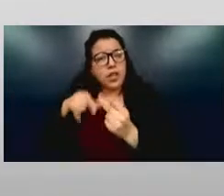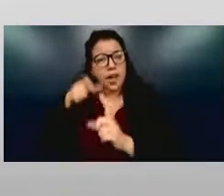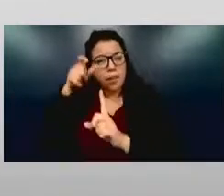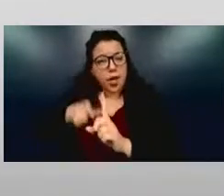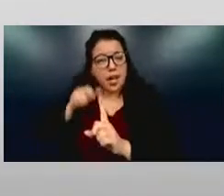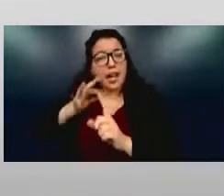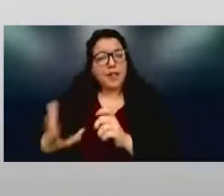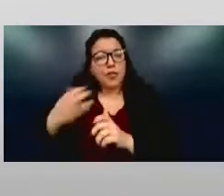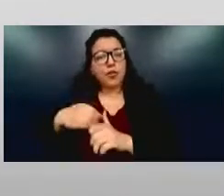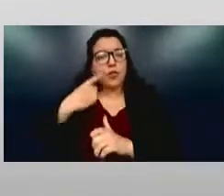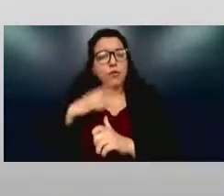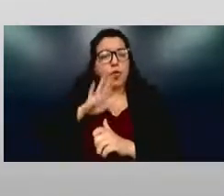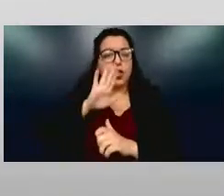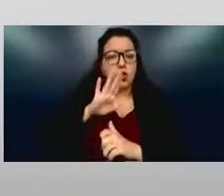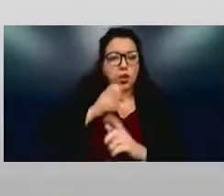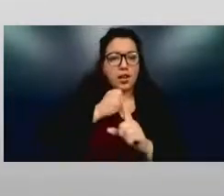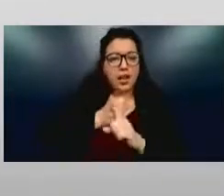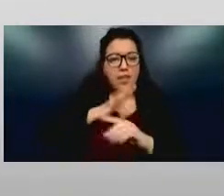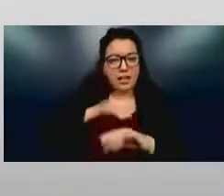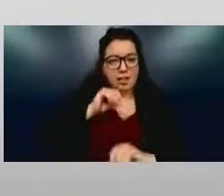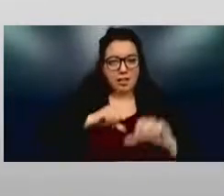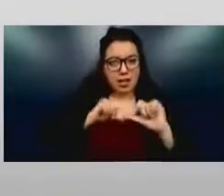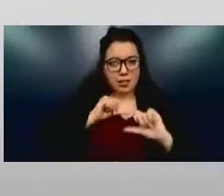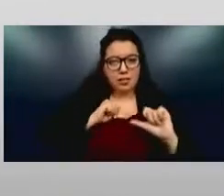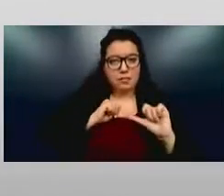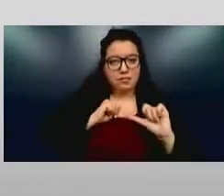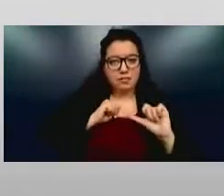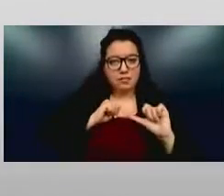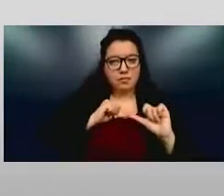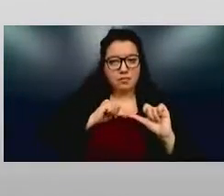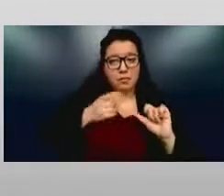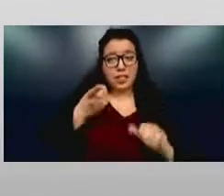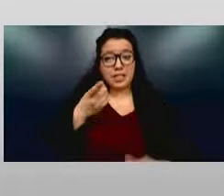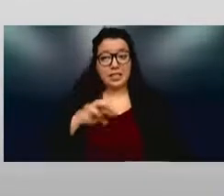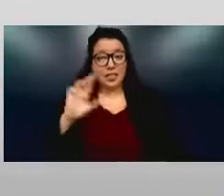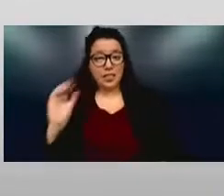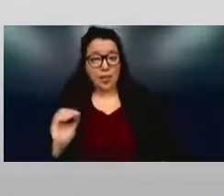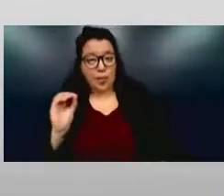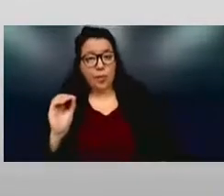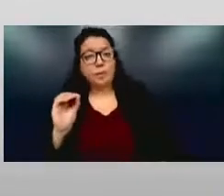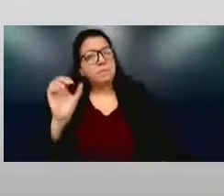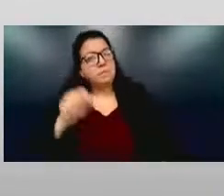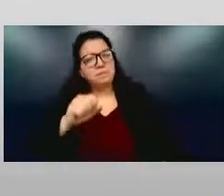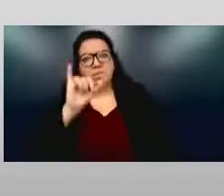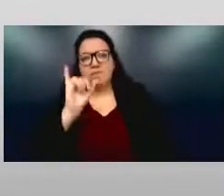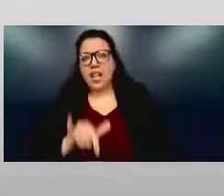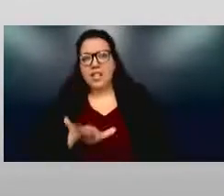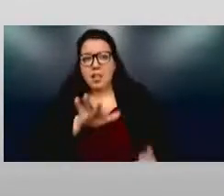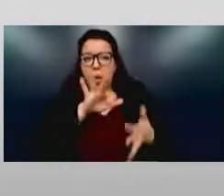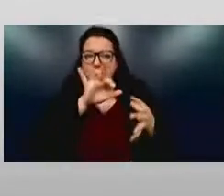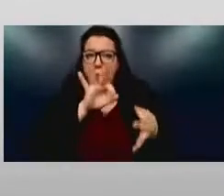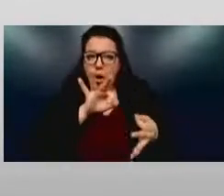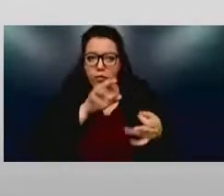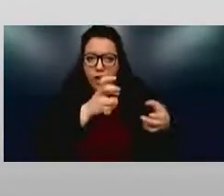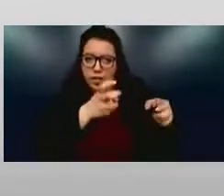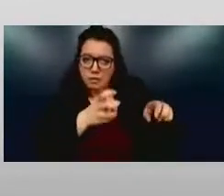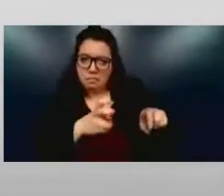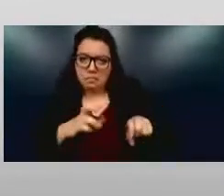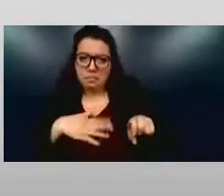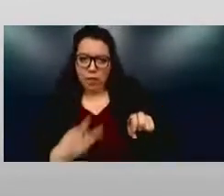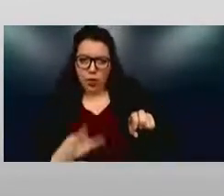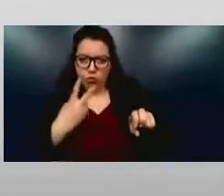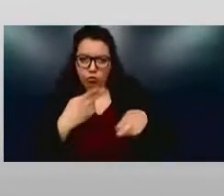That's my hard take. That, that's actually a perfect sort of segue into, I was going to make two brief points,